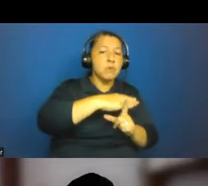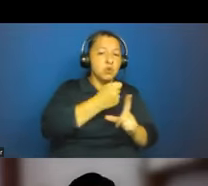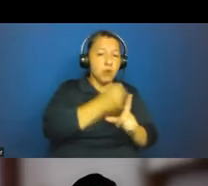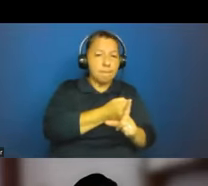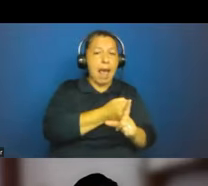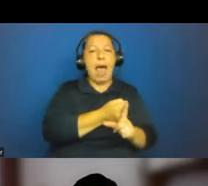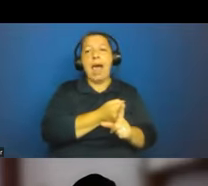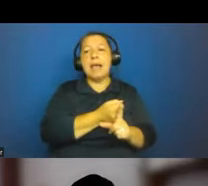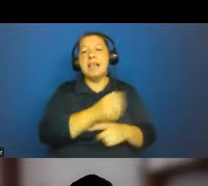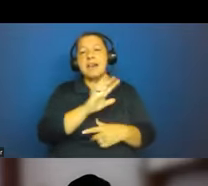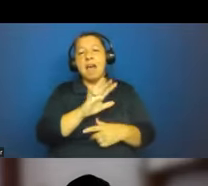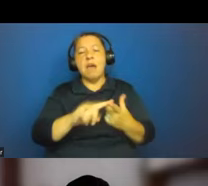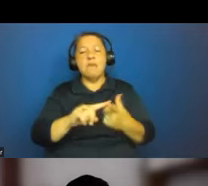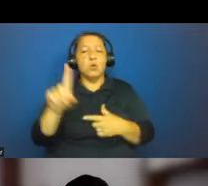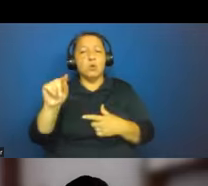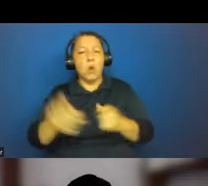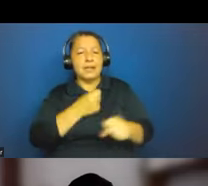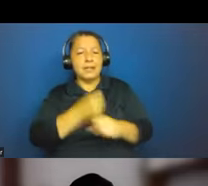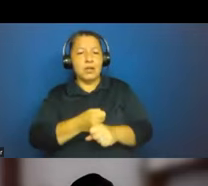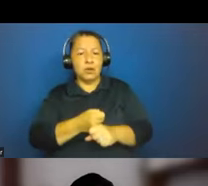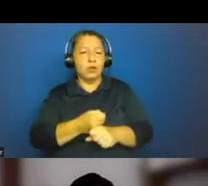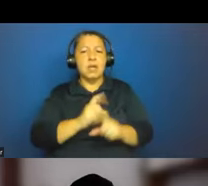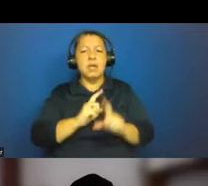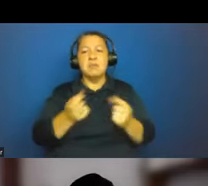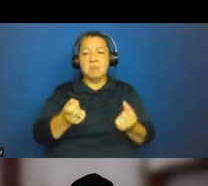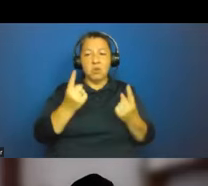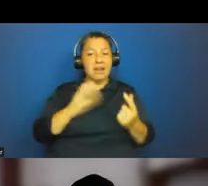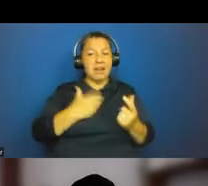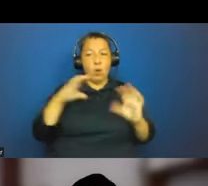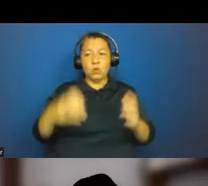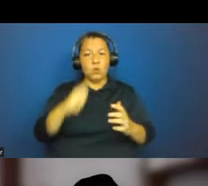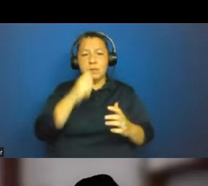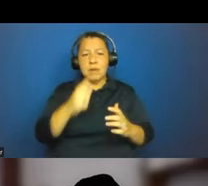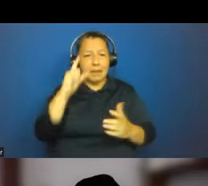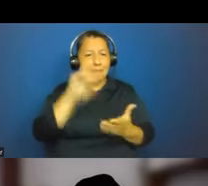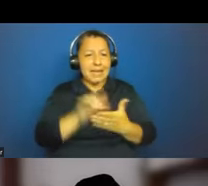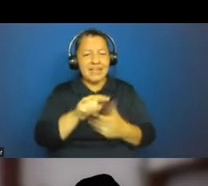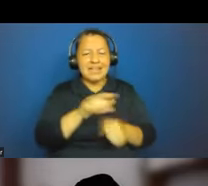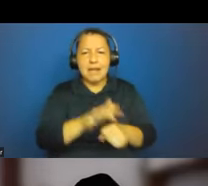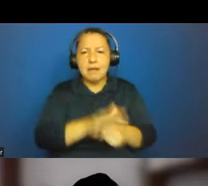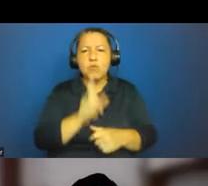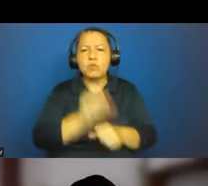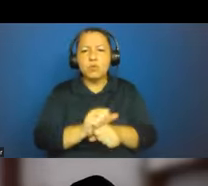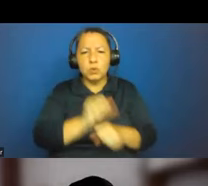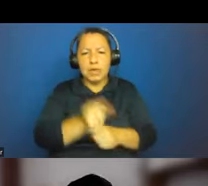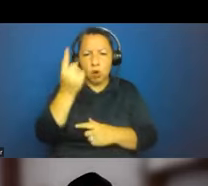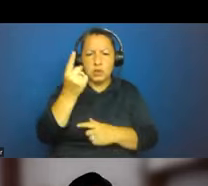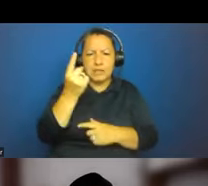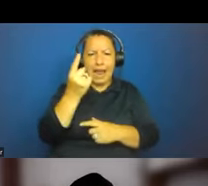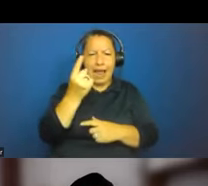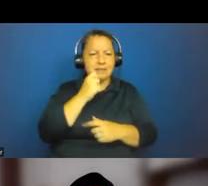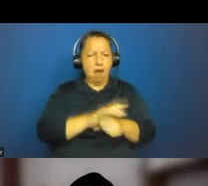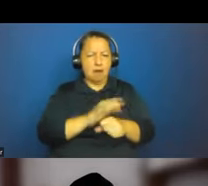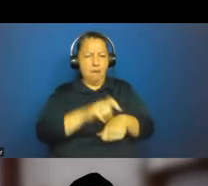cases, of course, this is more. But we don't actually, our group don't believe that this is sufficient to truly understand the disease. So we broaden the